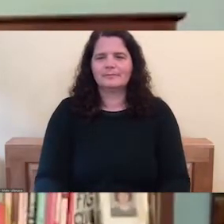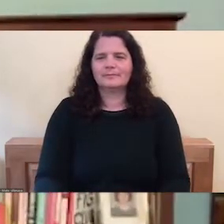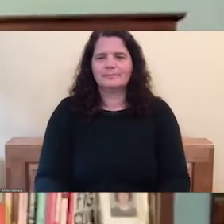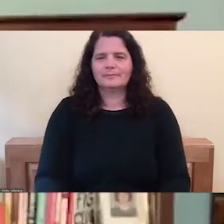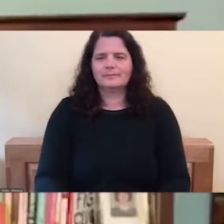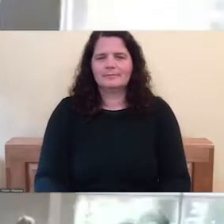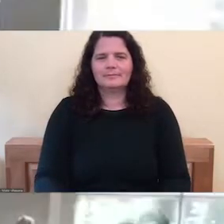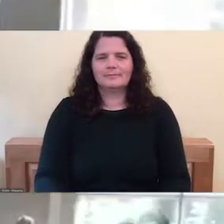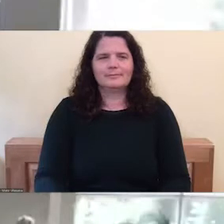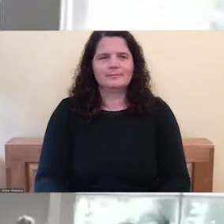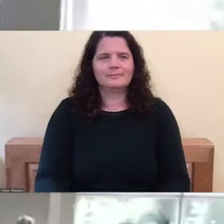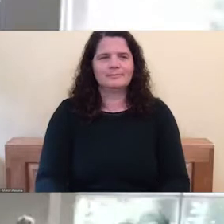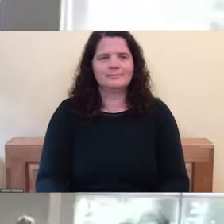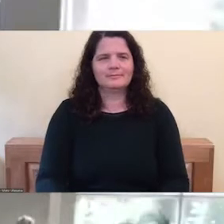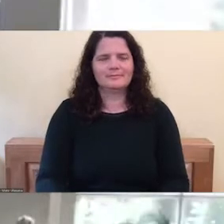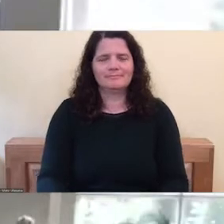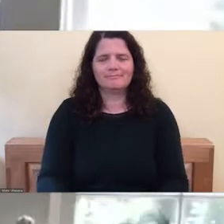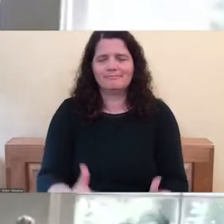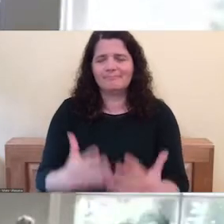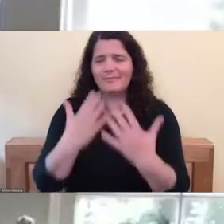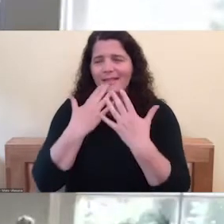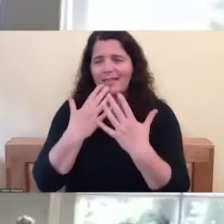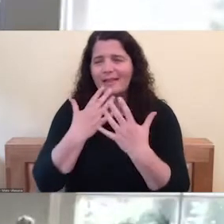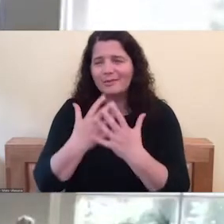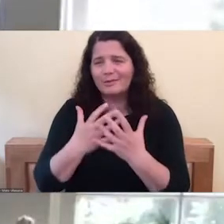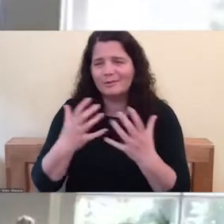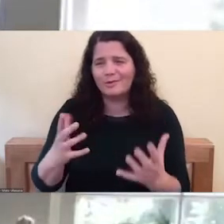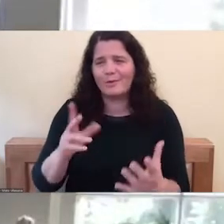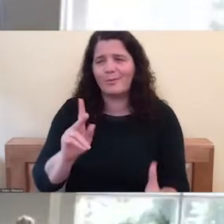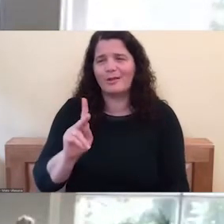thank you so much kristin that was beautiful